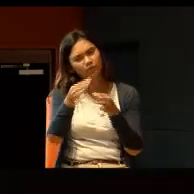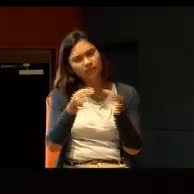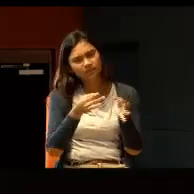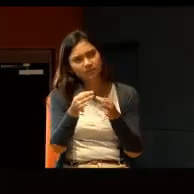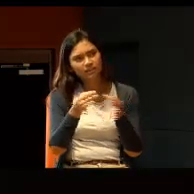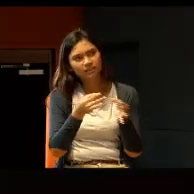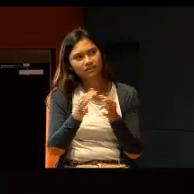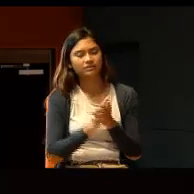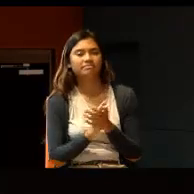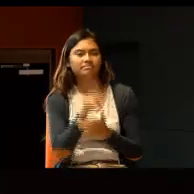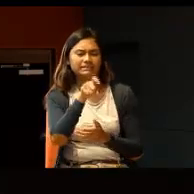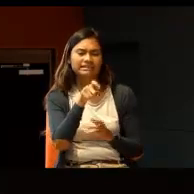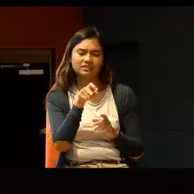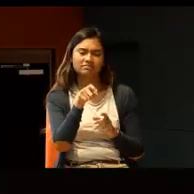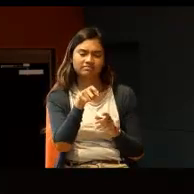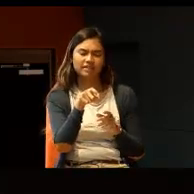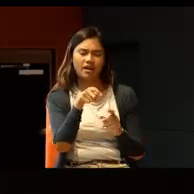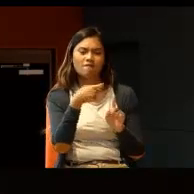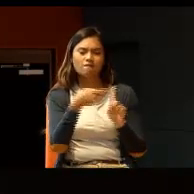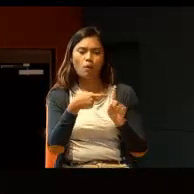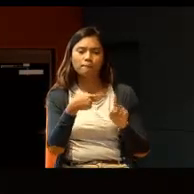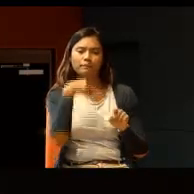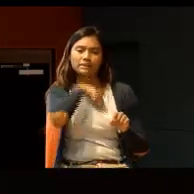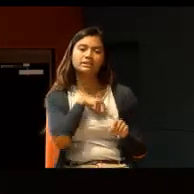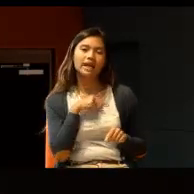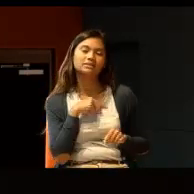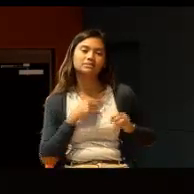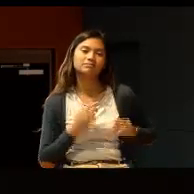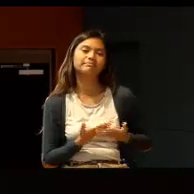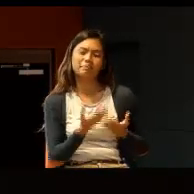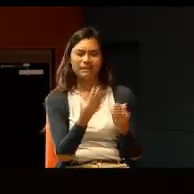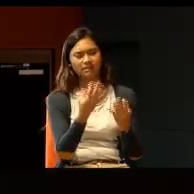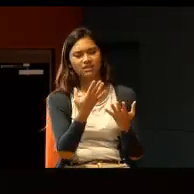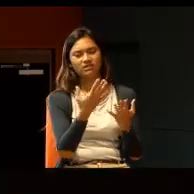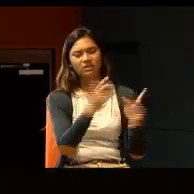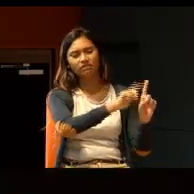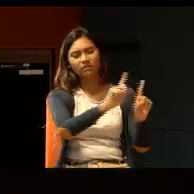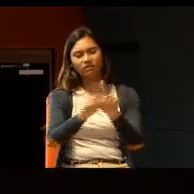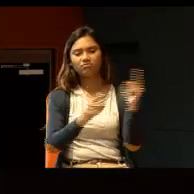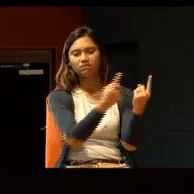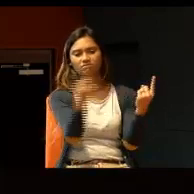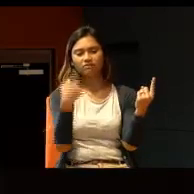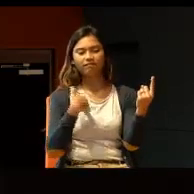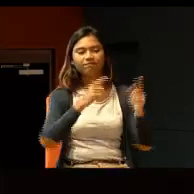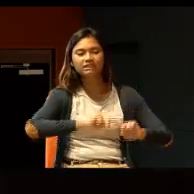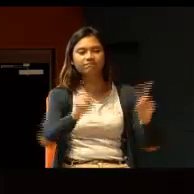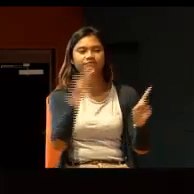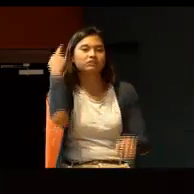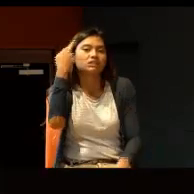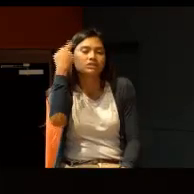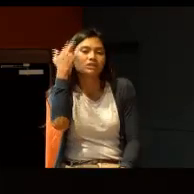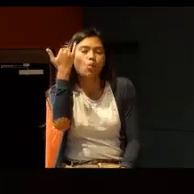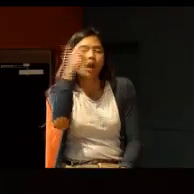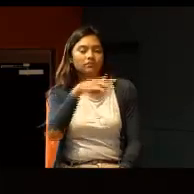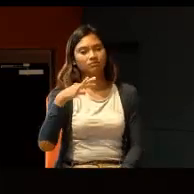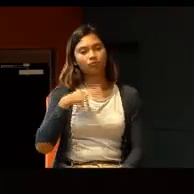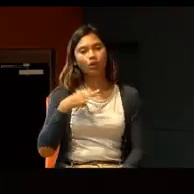It must come from women. All of us have our own reasons for volunteering. And sometimes the reasons can be selfish